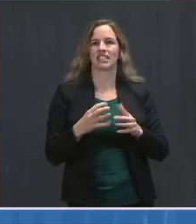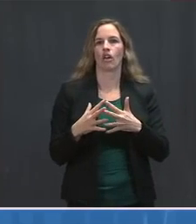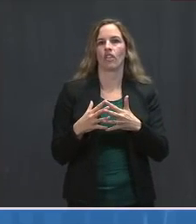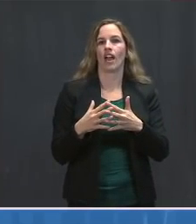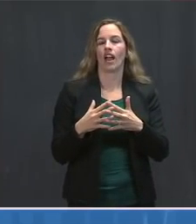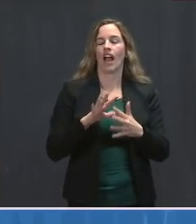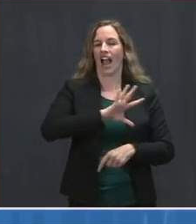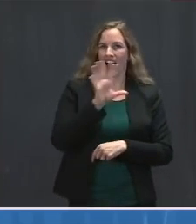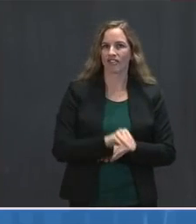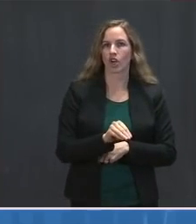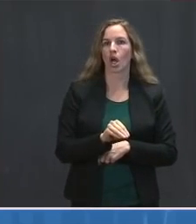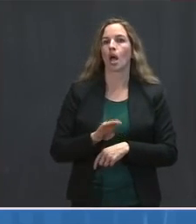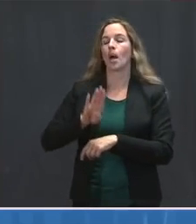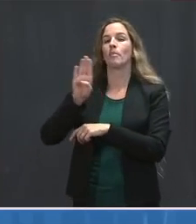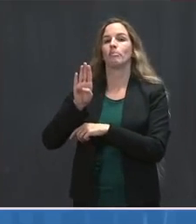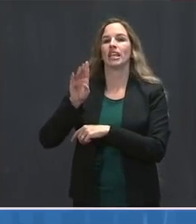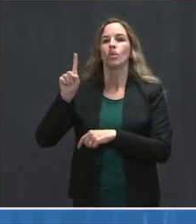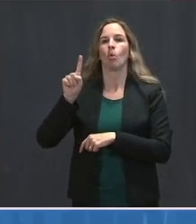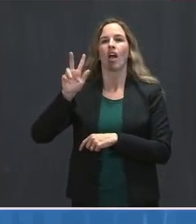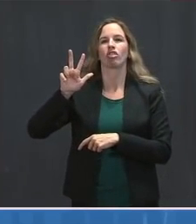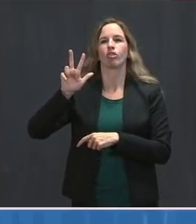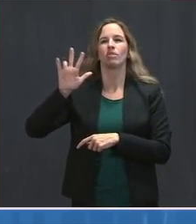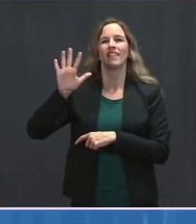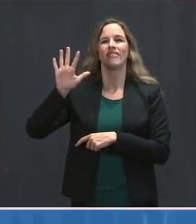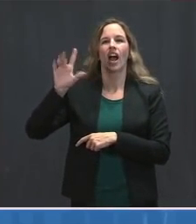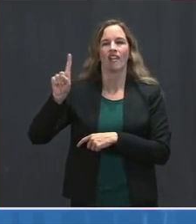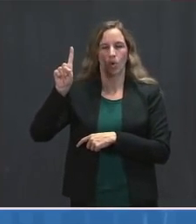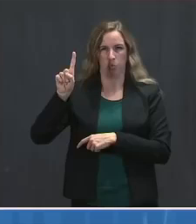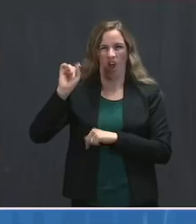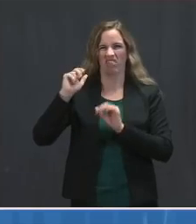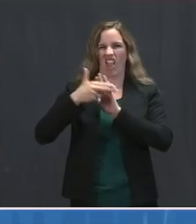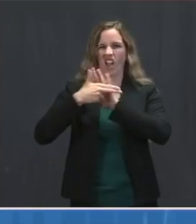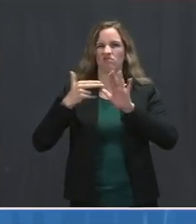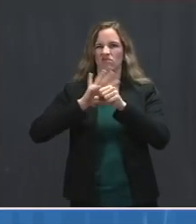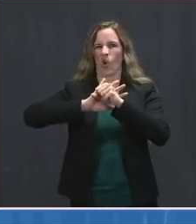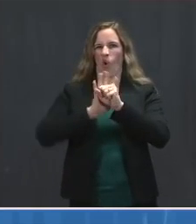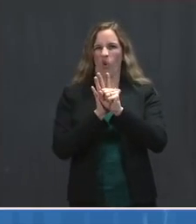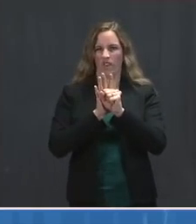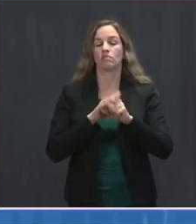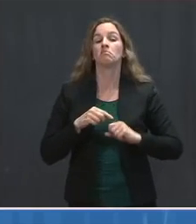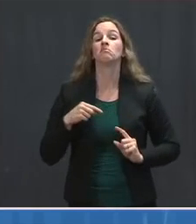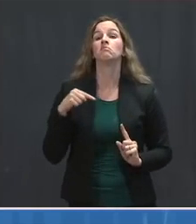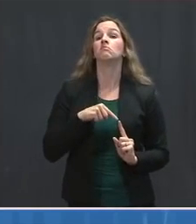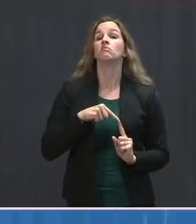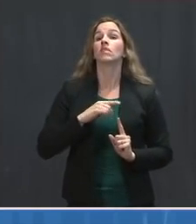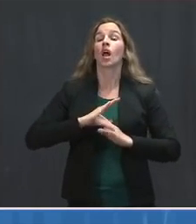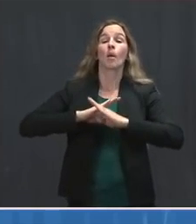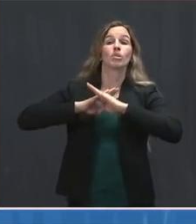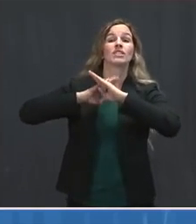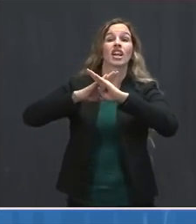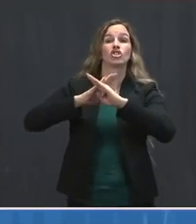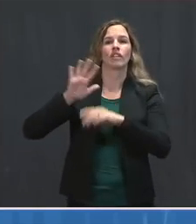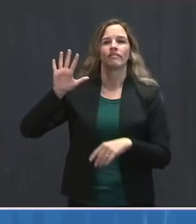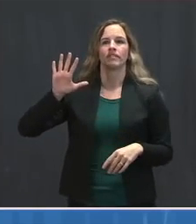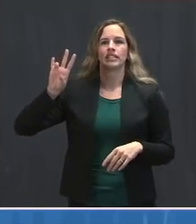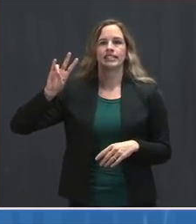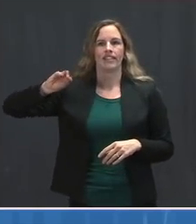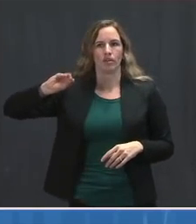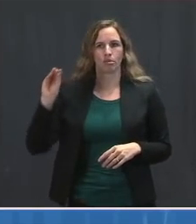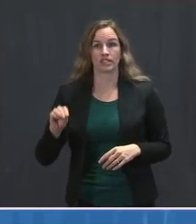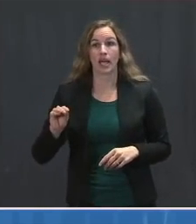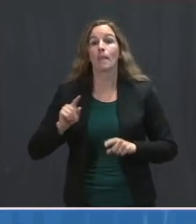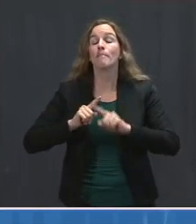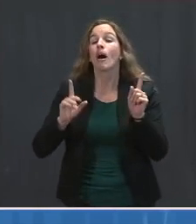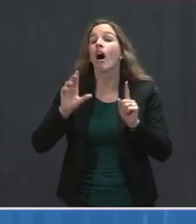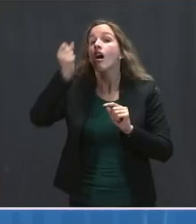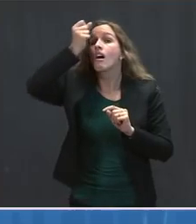-3-5-1. In that, the protection against moderate disease was 57 percent. But the good